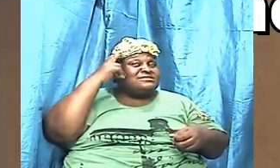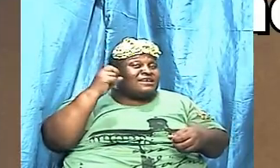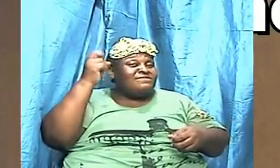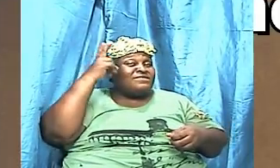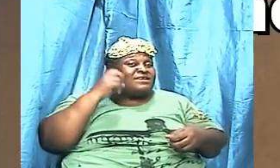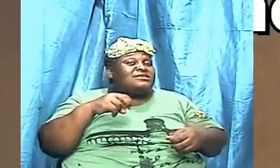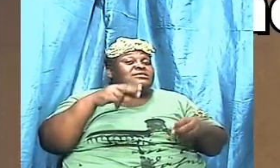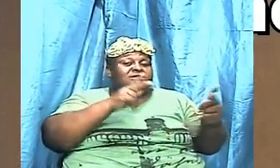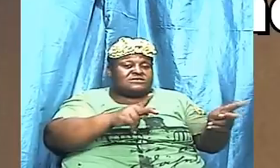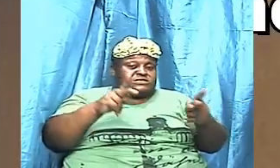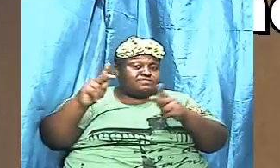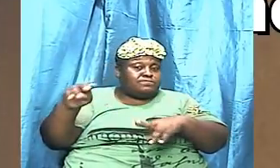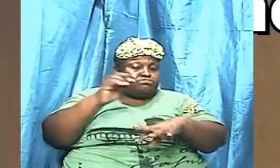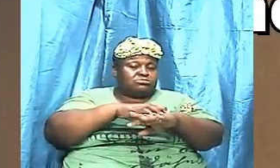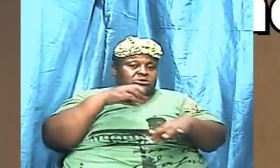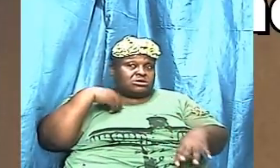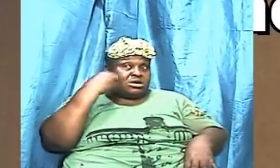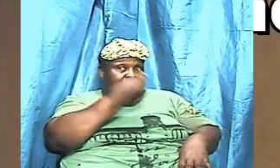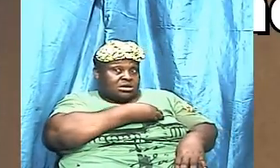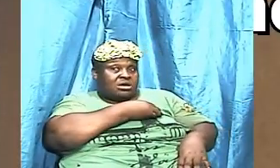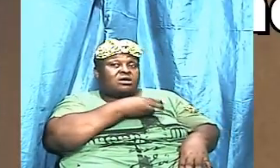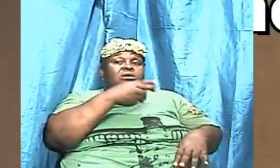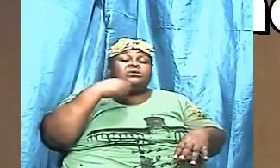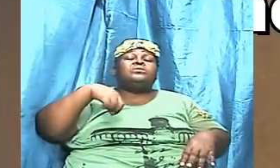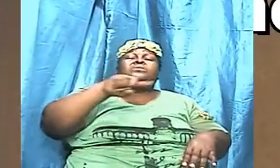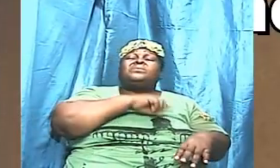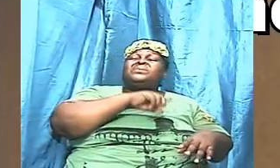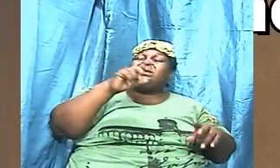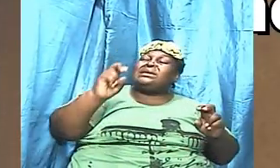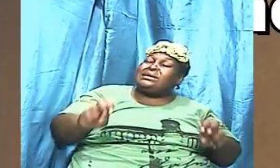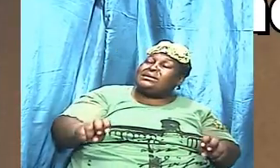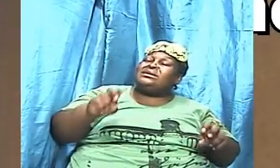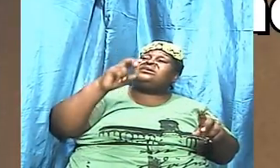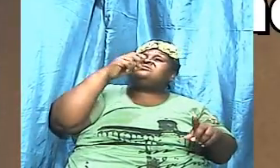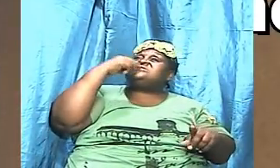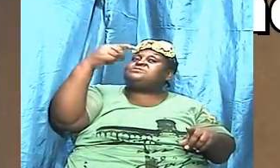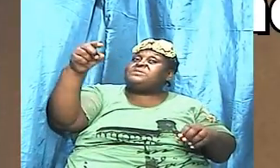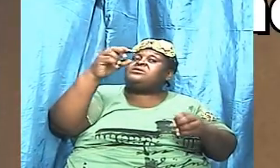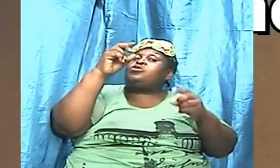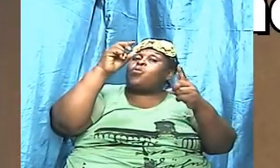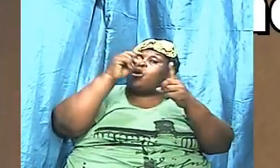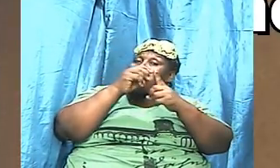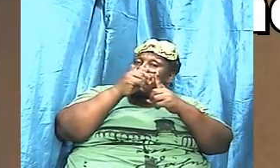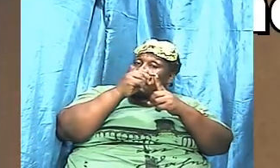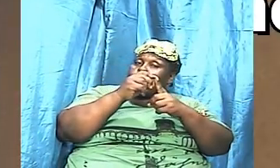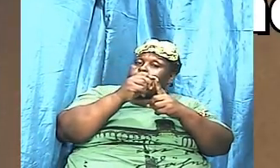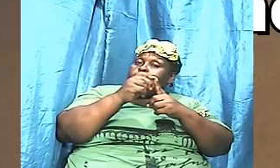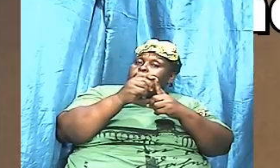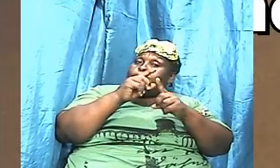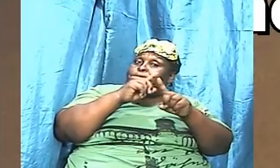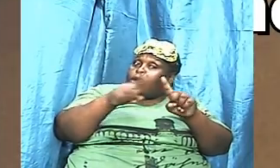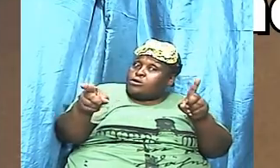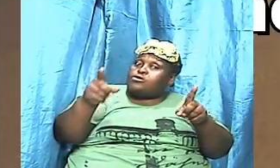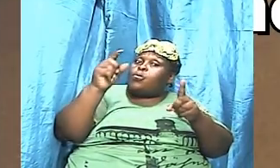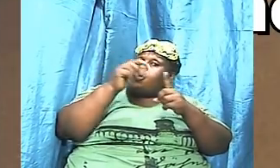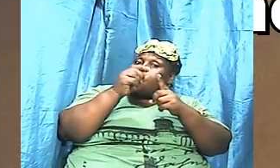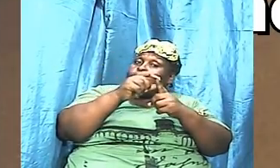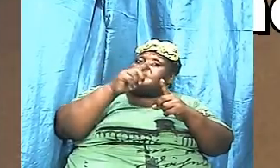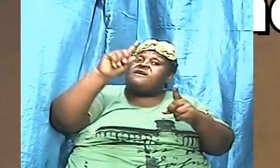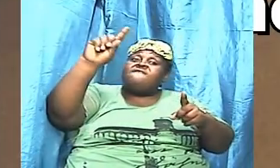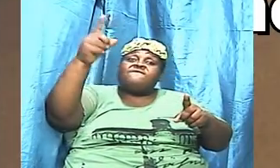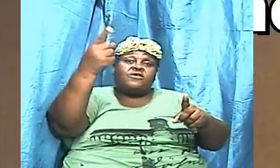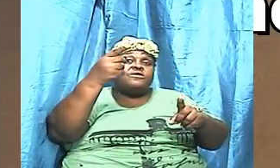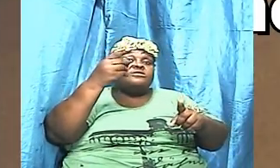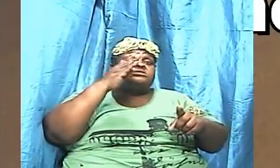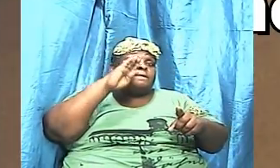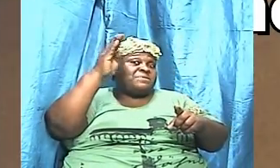we need to speak the word but the word must first be dwelling inside of us